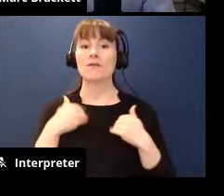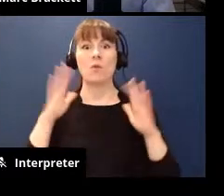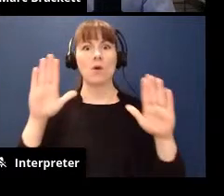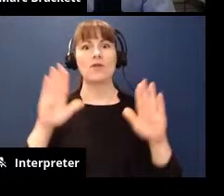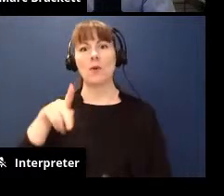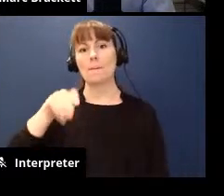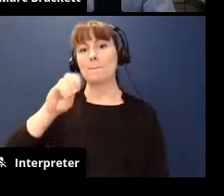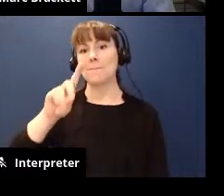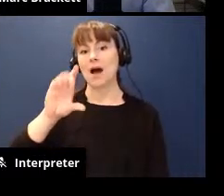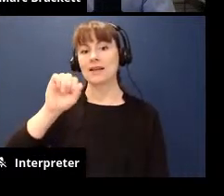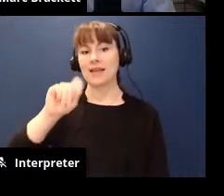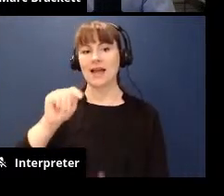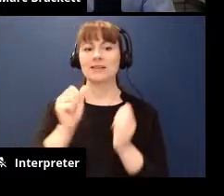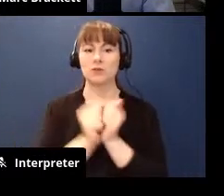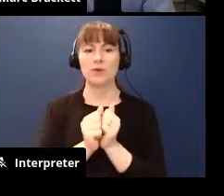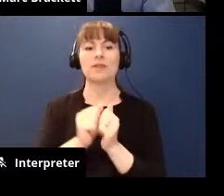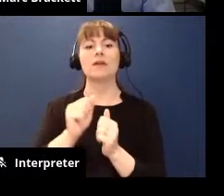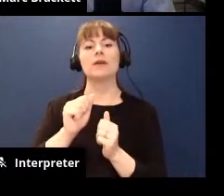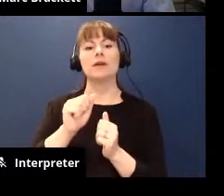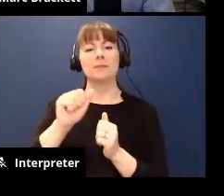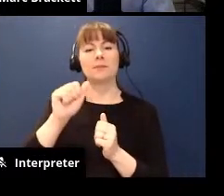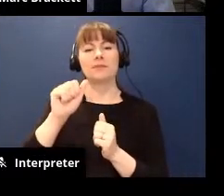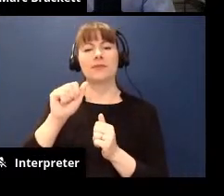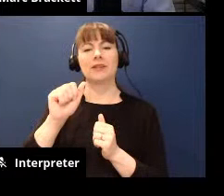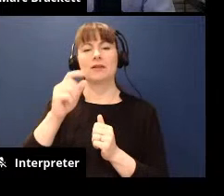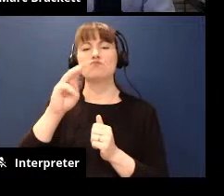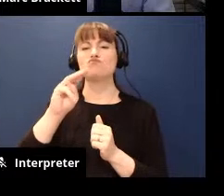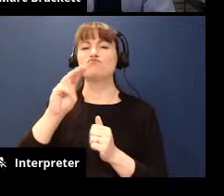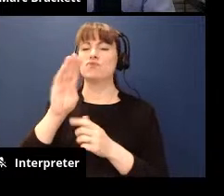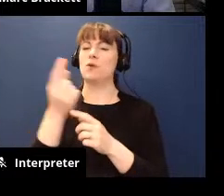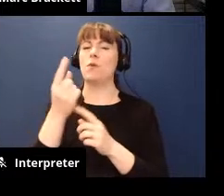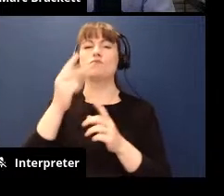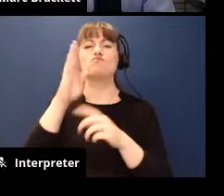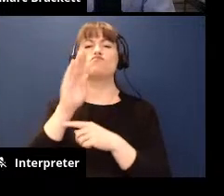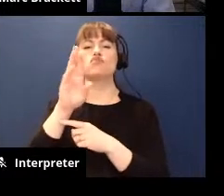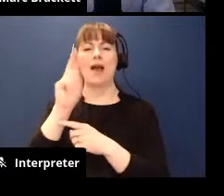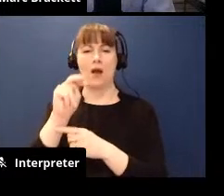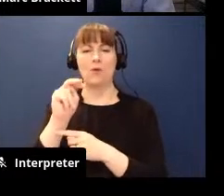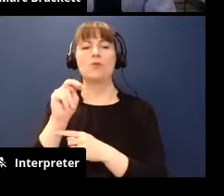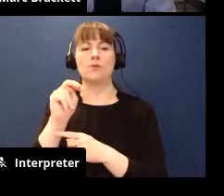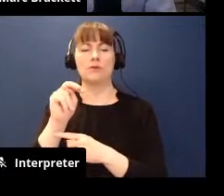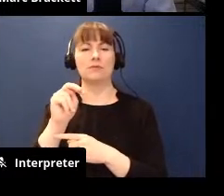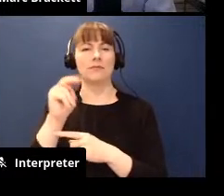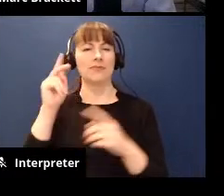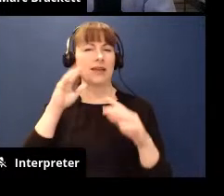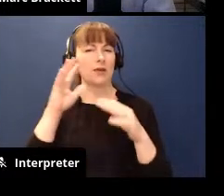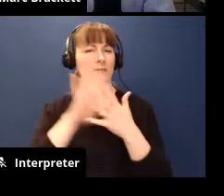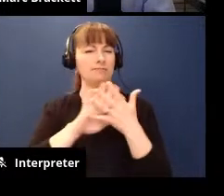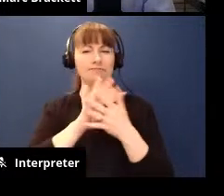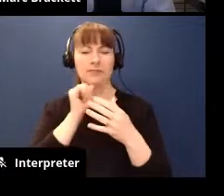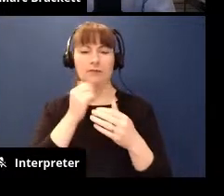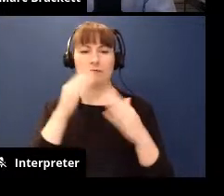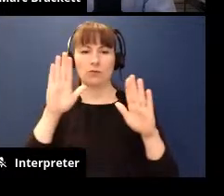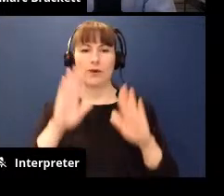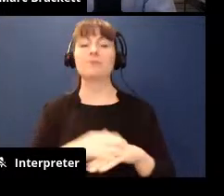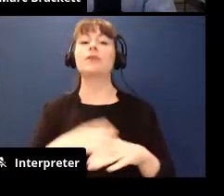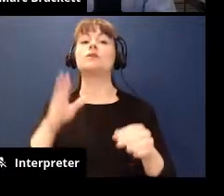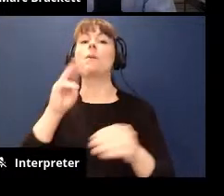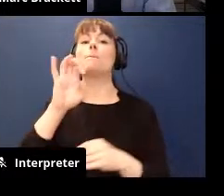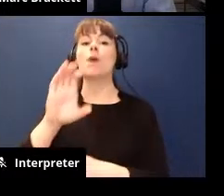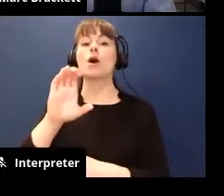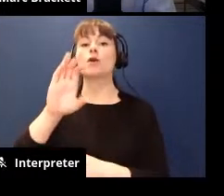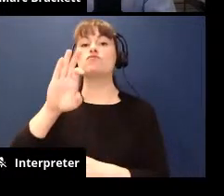with uh bernie brown i i heard that a while ago too yes so there are a lot of great places you can learn more and go to mark bracket